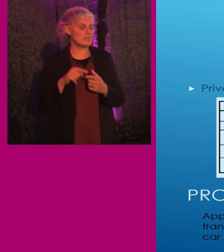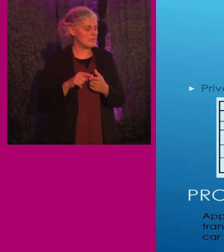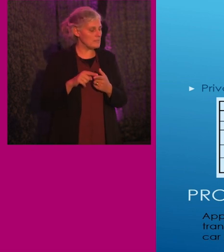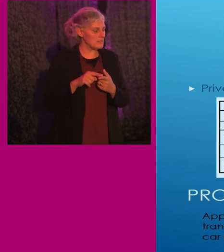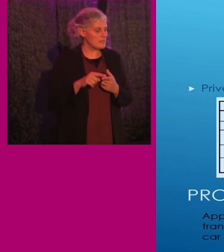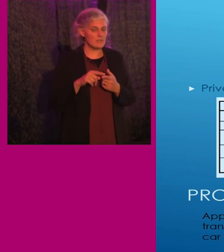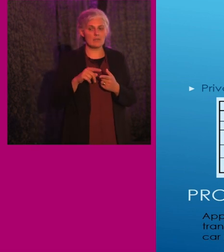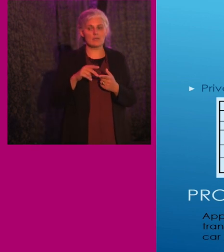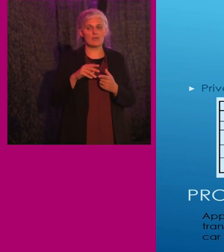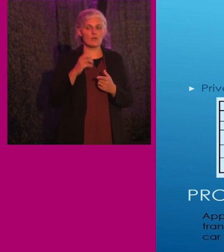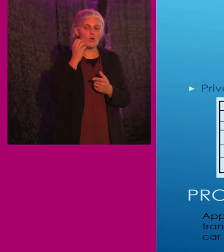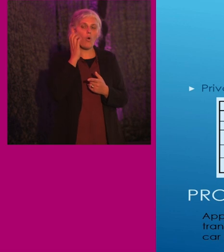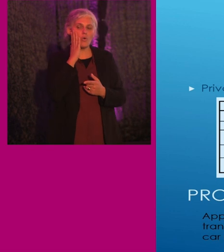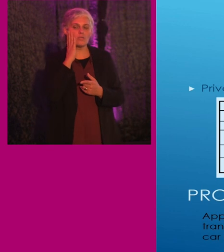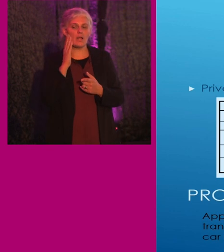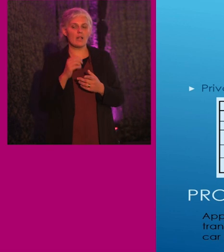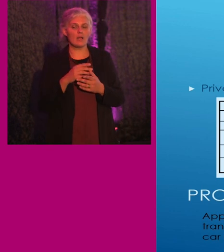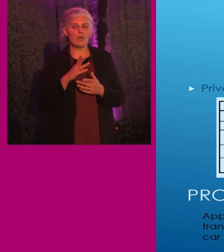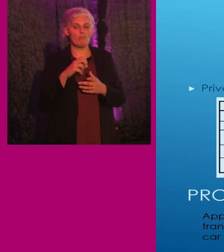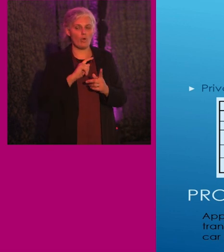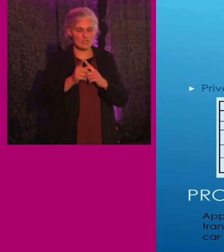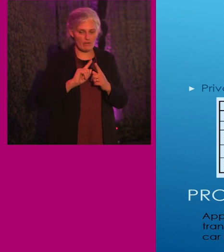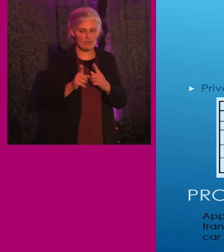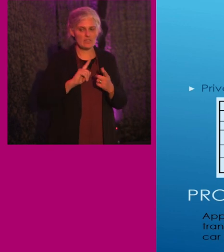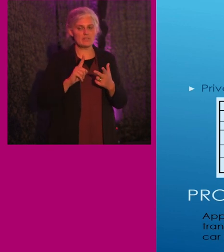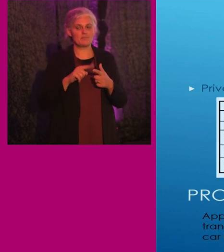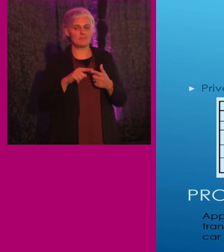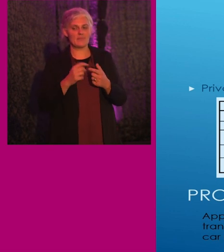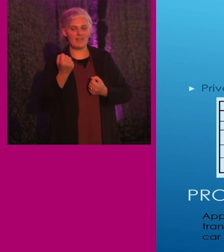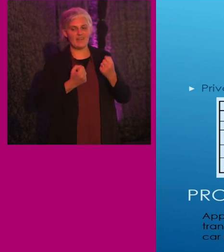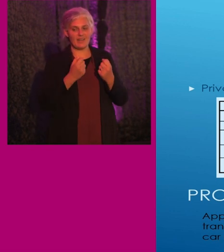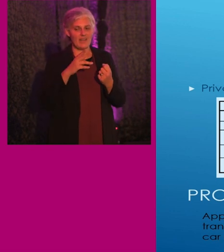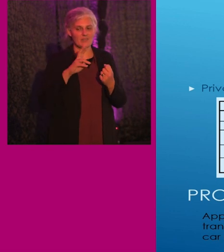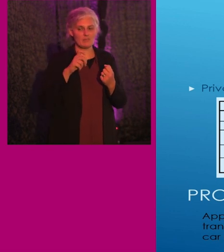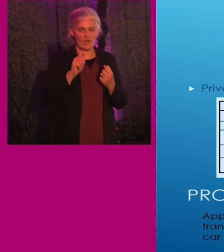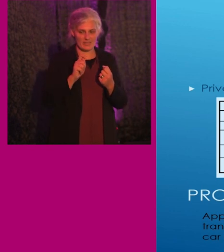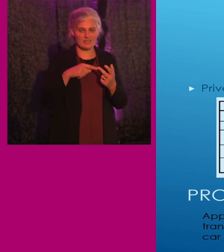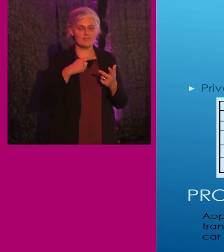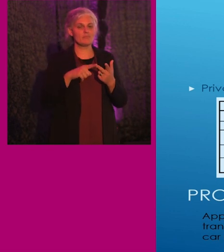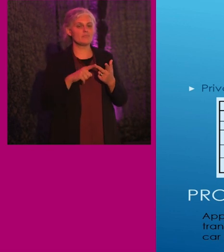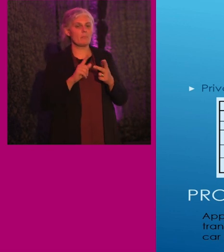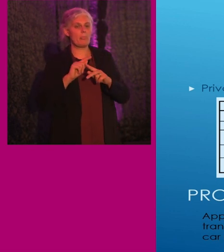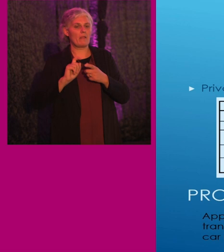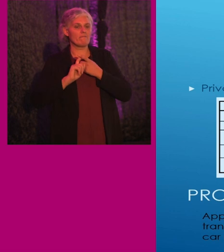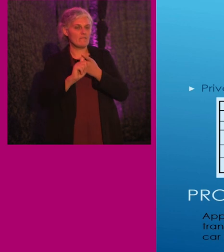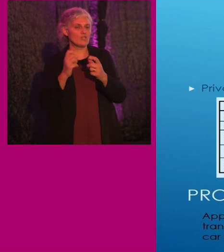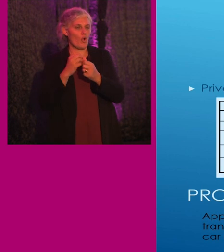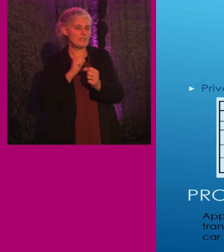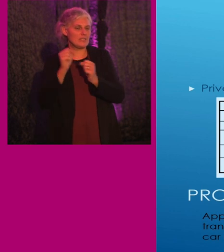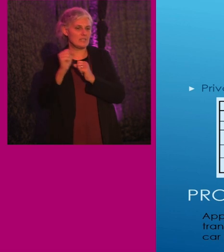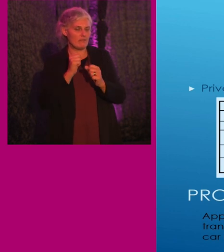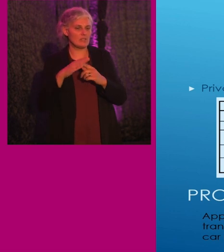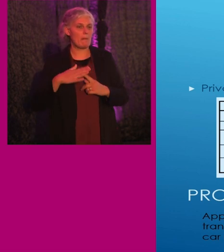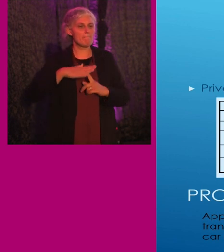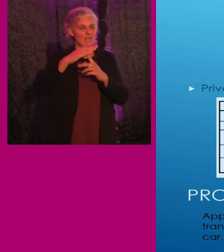services or car rental agency shuttles. The requirements are more stringent for fixed route service than for